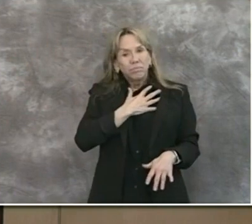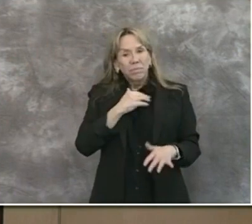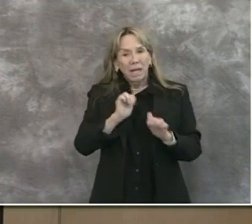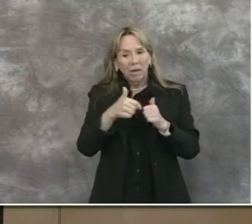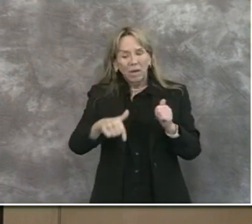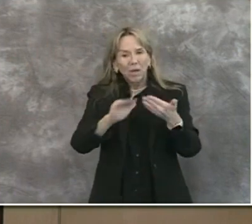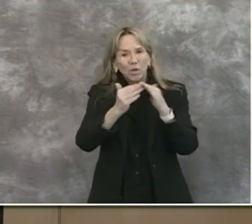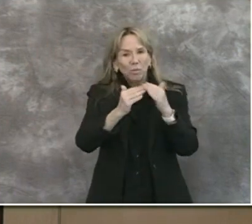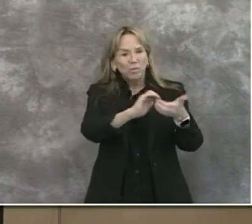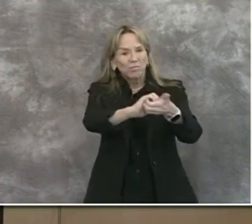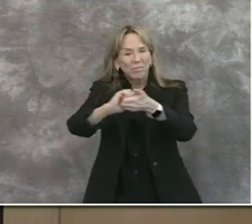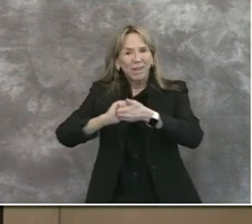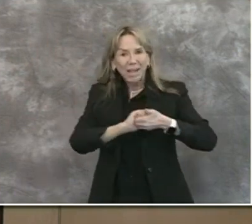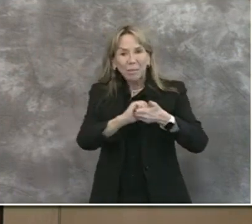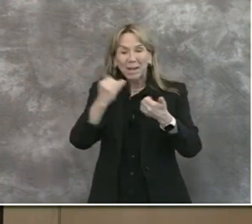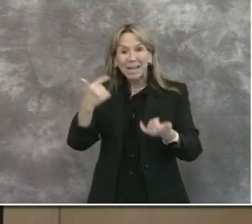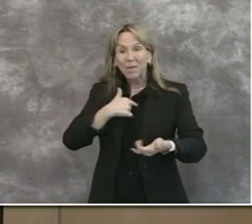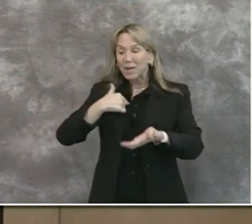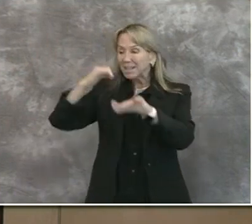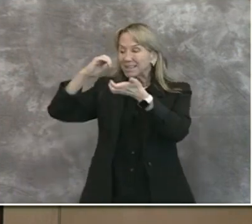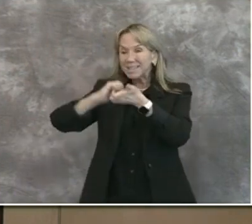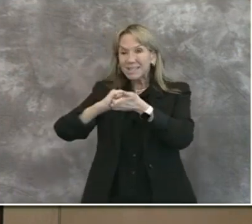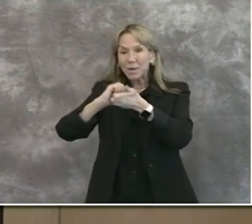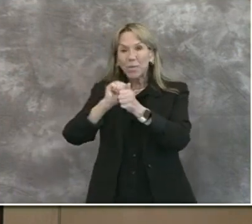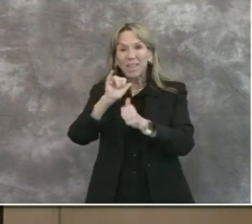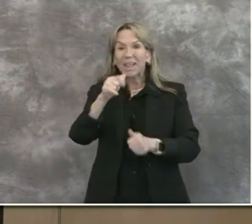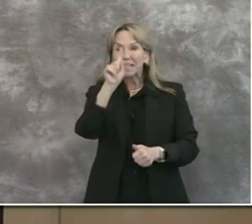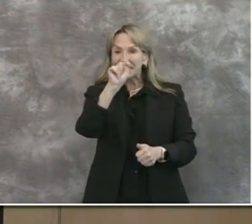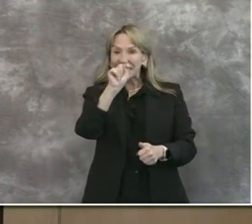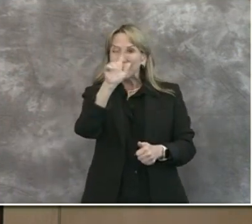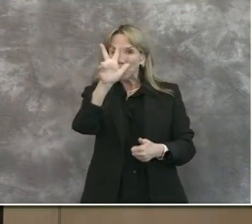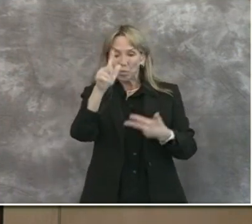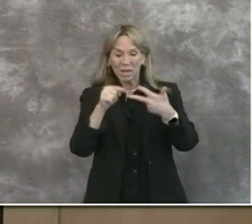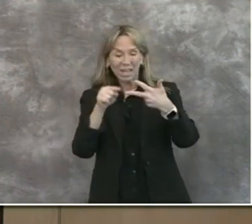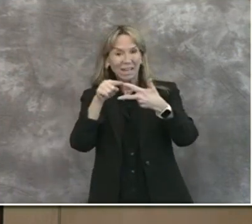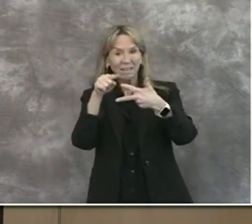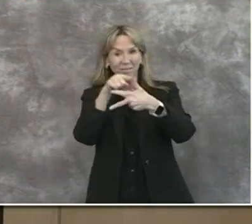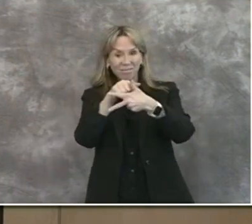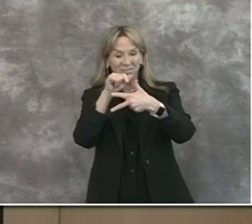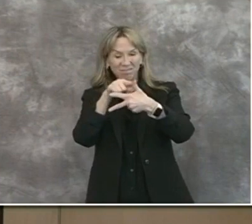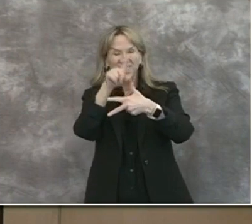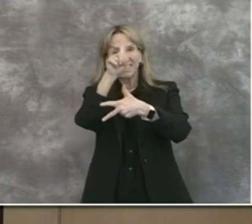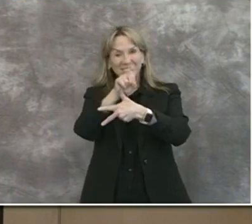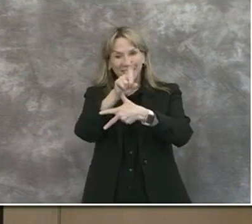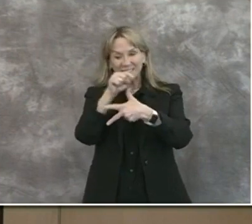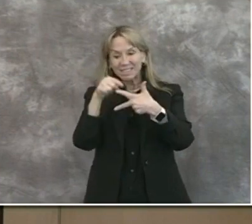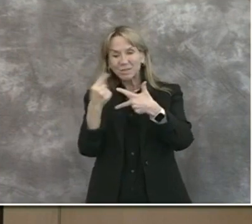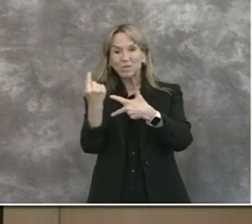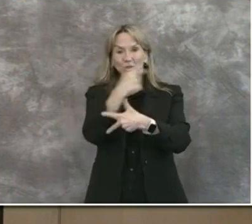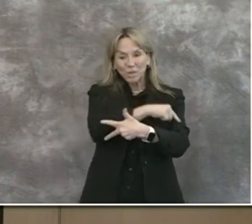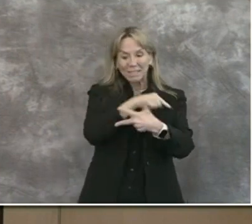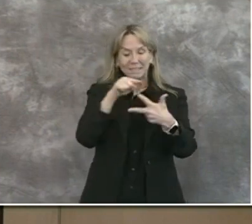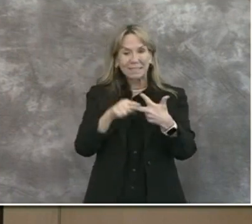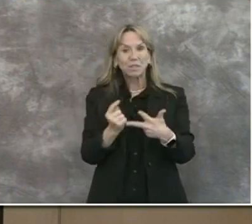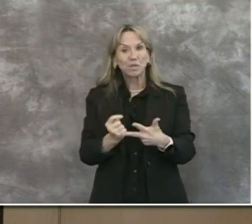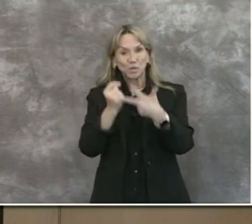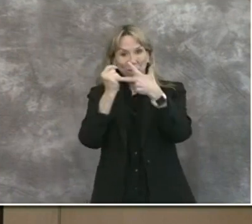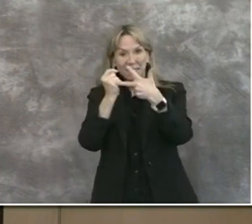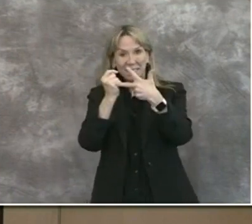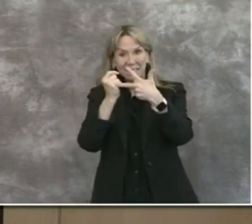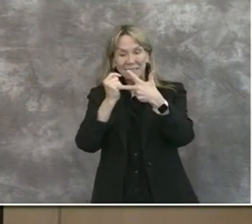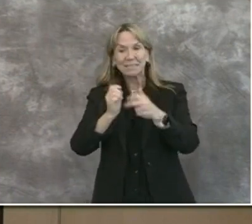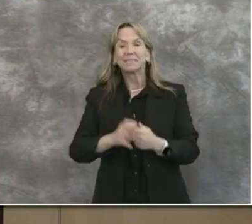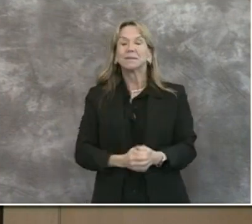collaborating with the county on their T3 strategy of testing, tracing, and treating COVID-19.